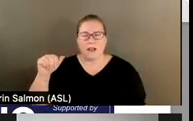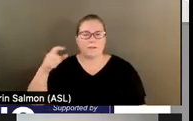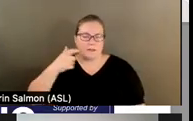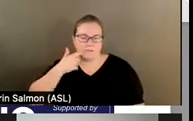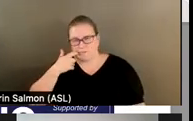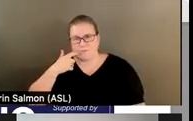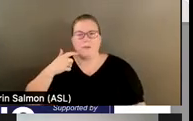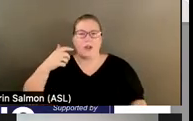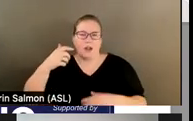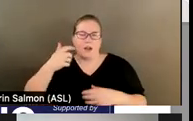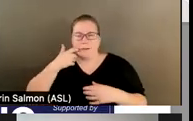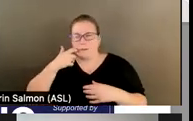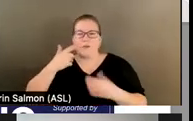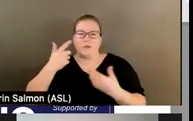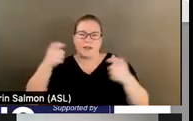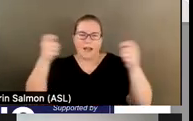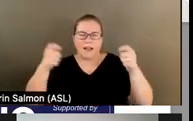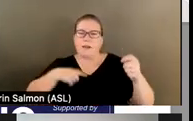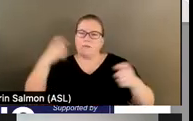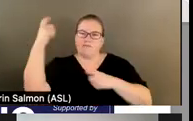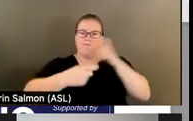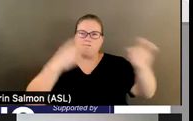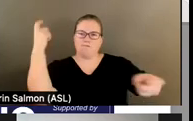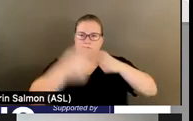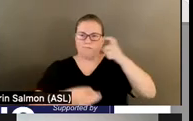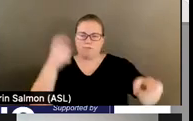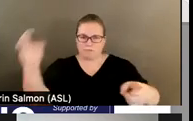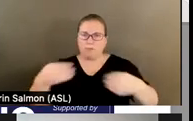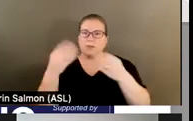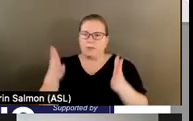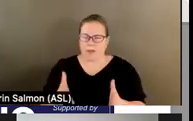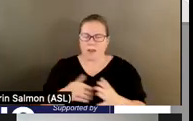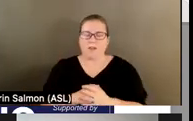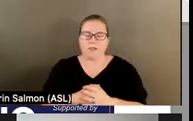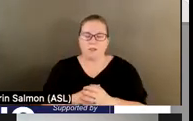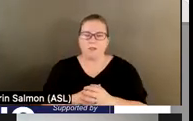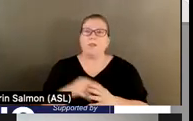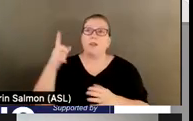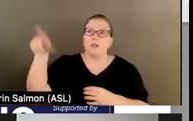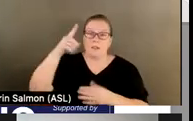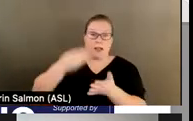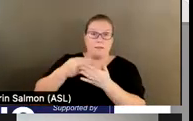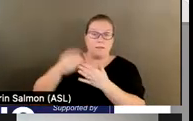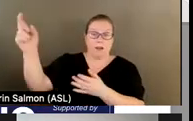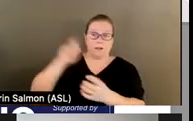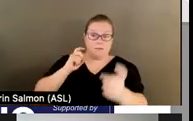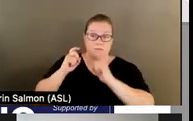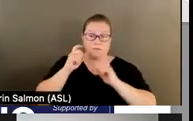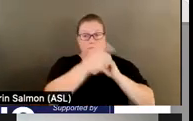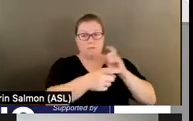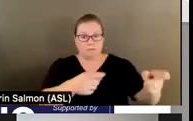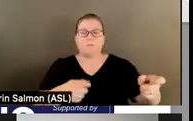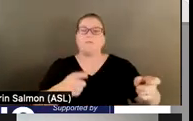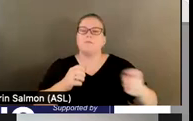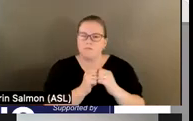SAMHSA, directly to providers. Those funds allow for investment in the infrastructure that's required to become a